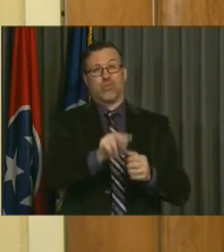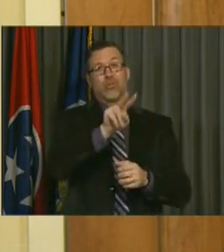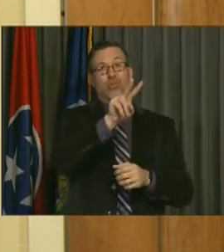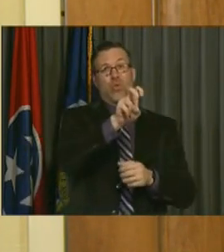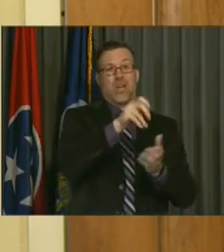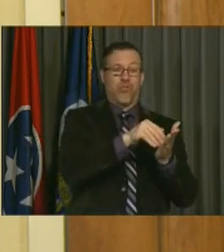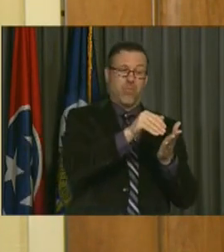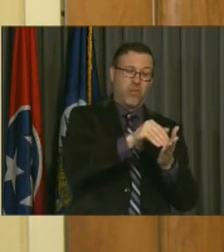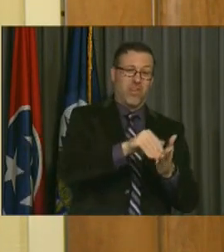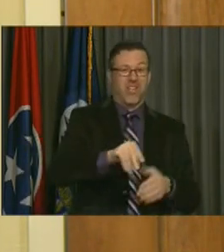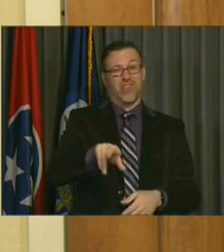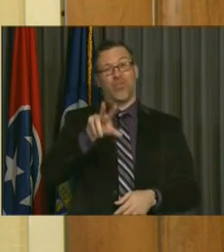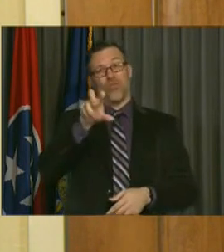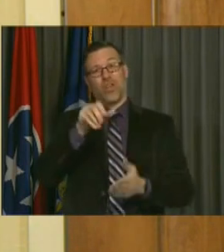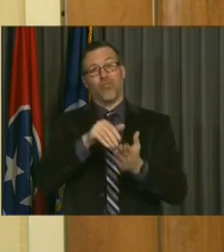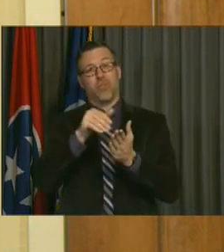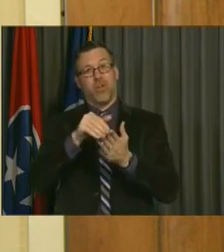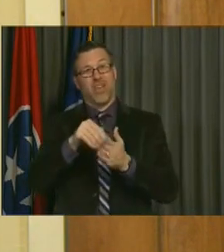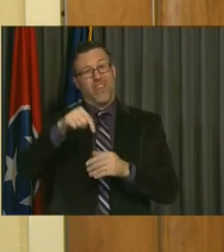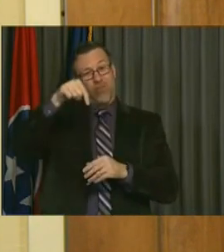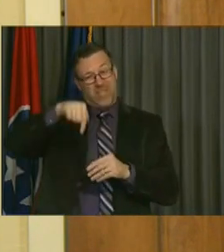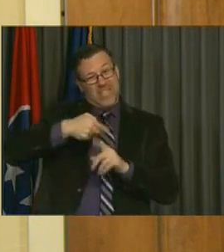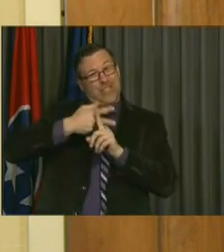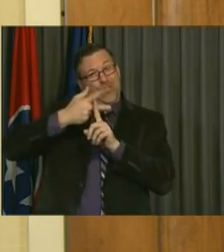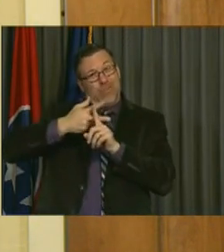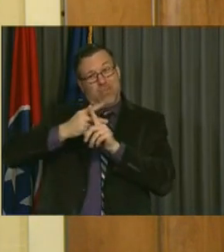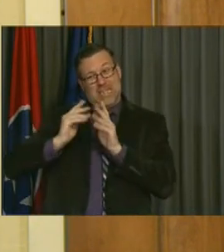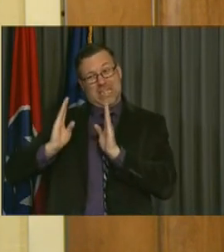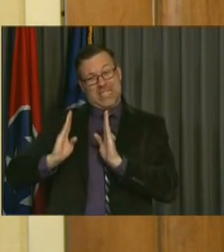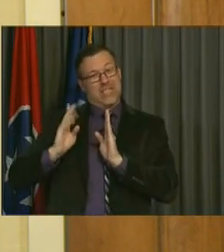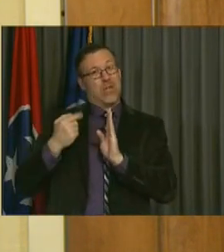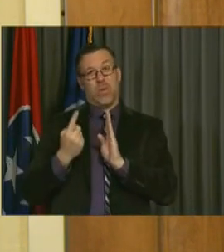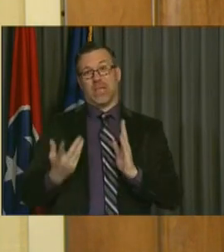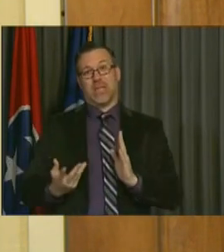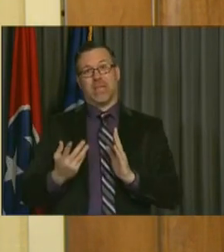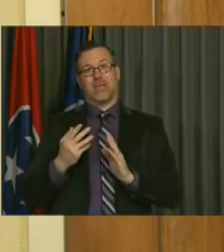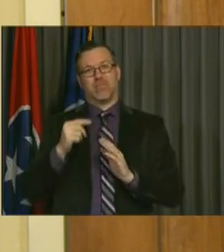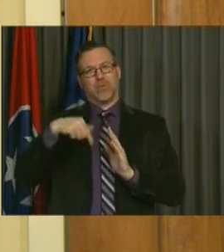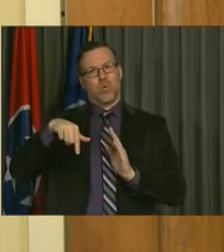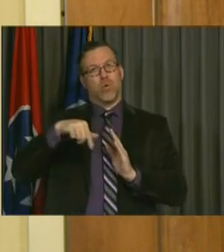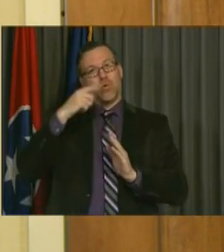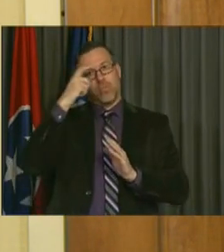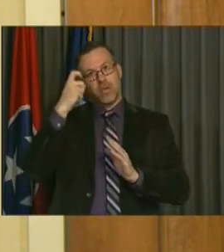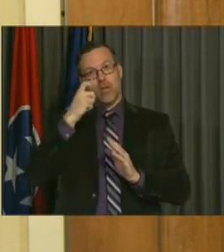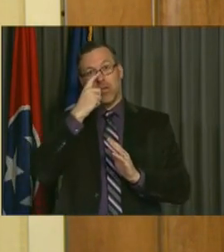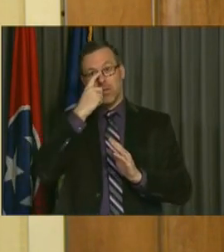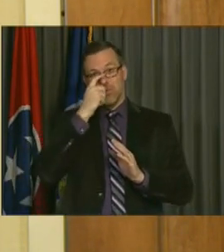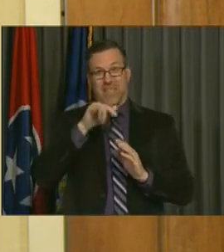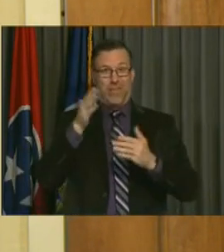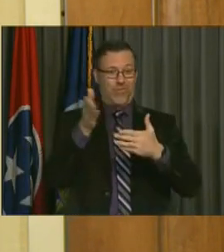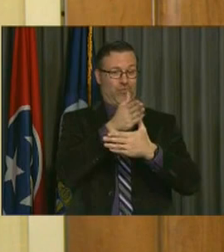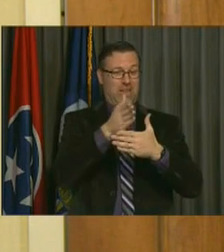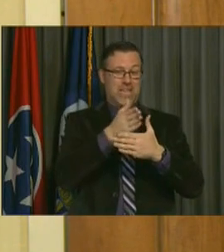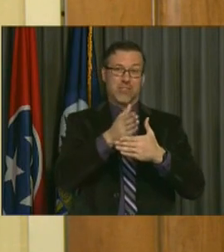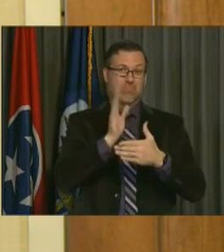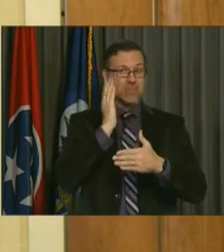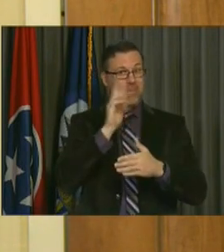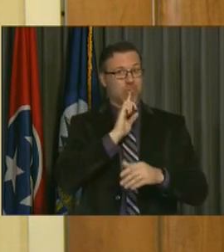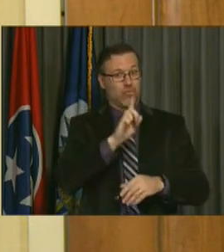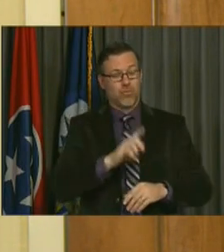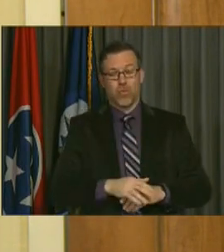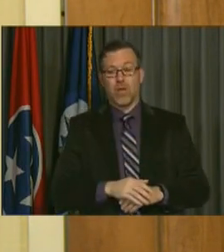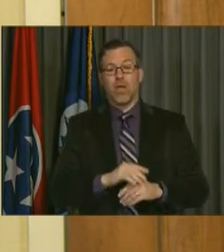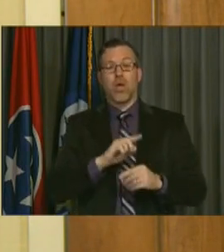million just for this quarter alone. The reason for that range is really what I've described here. And in the early days